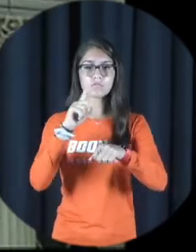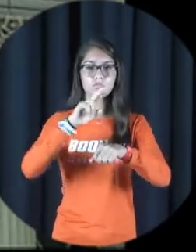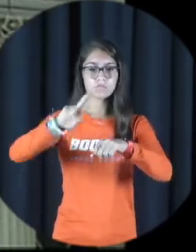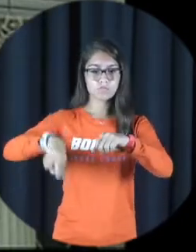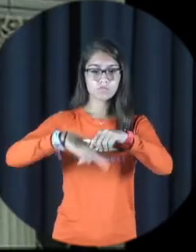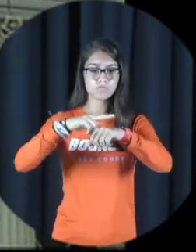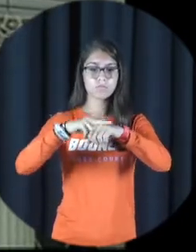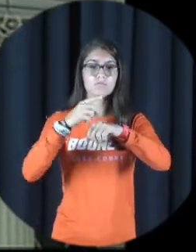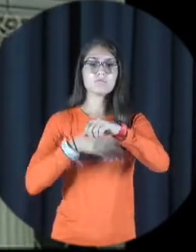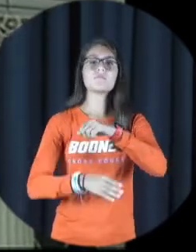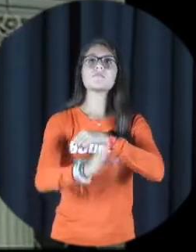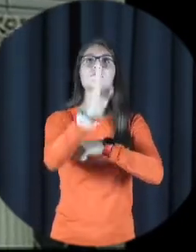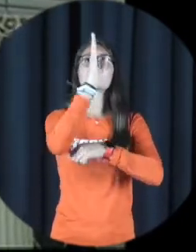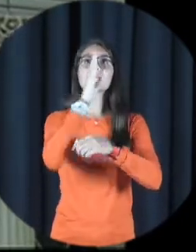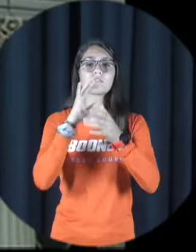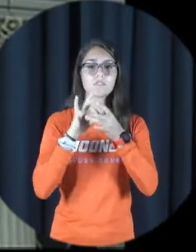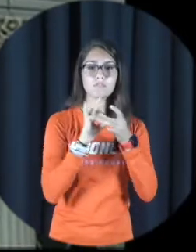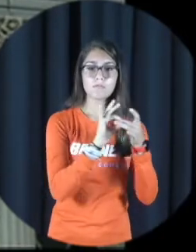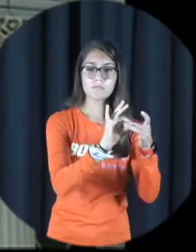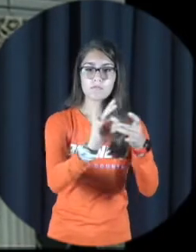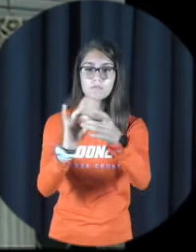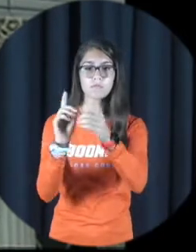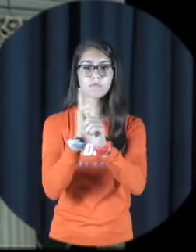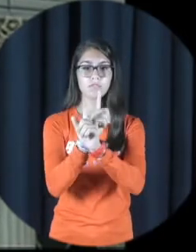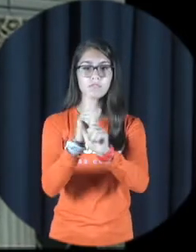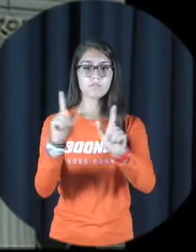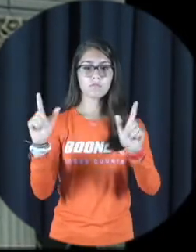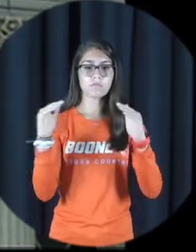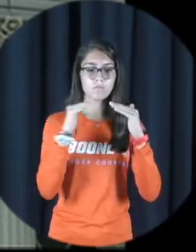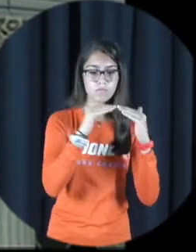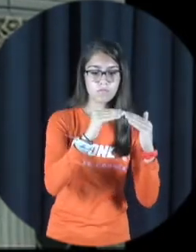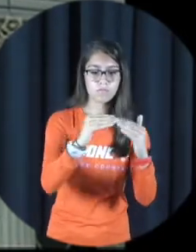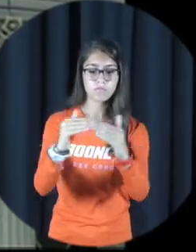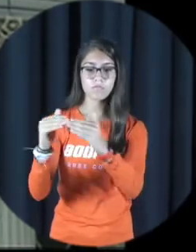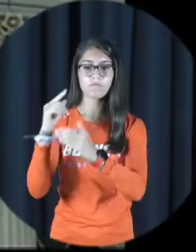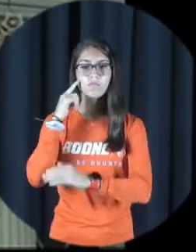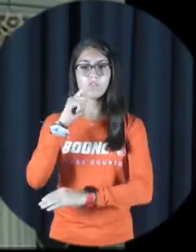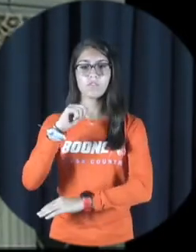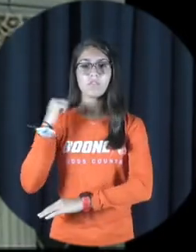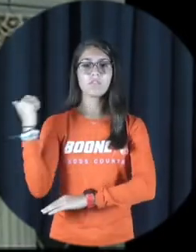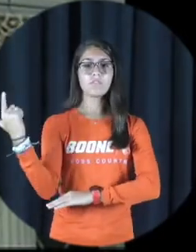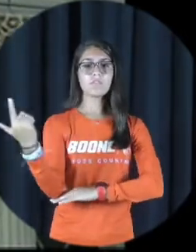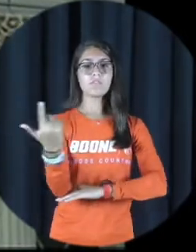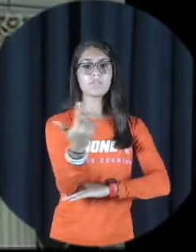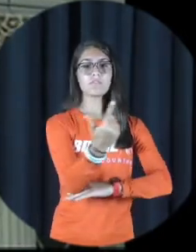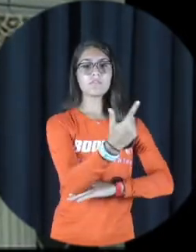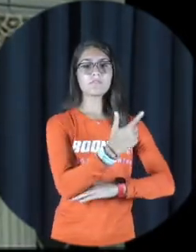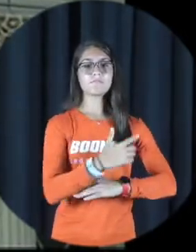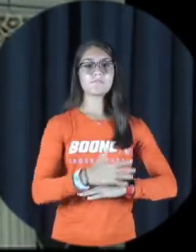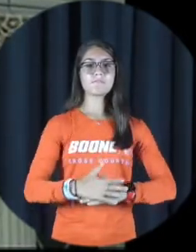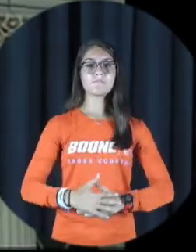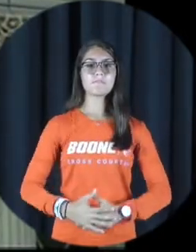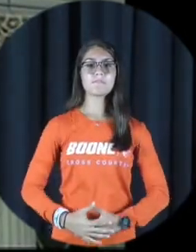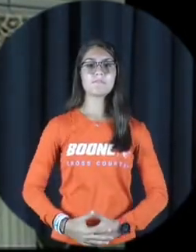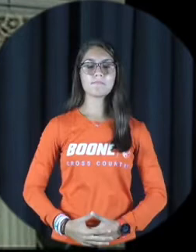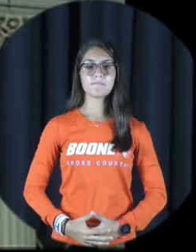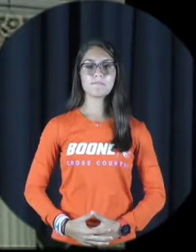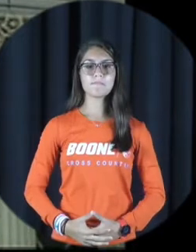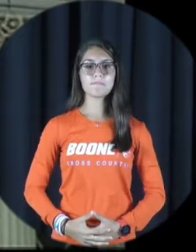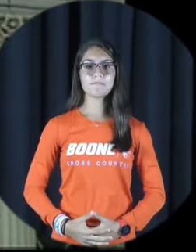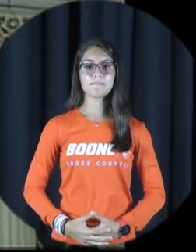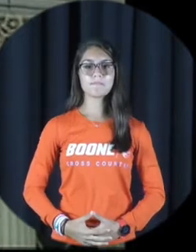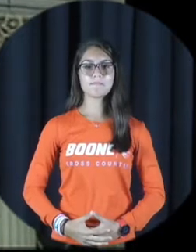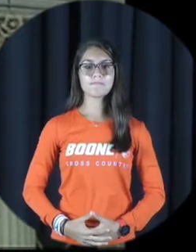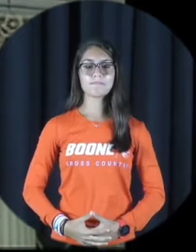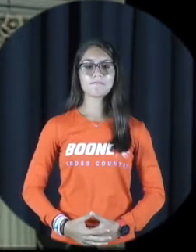one nation, under God, indivisible, with liberty and justice for all. Please remain